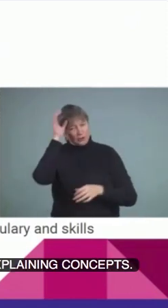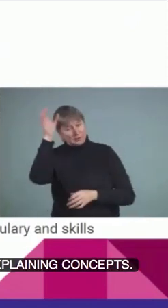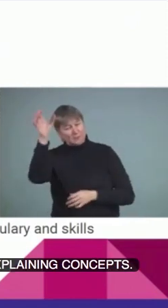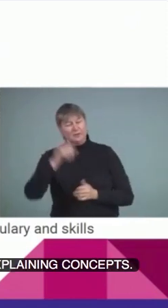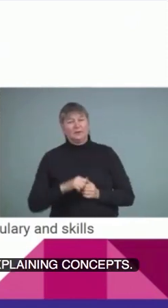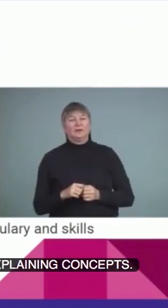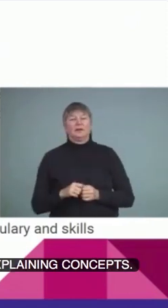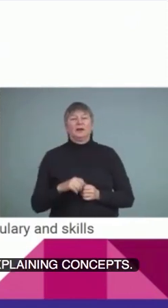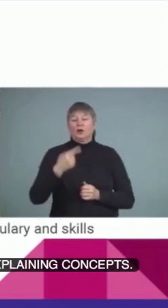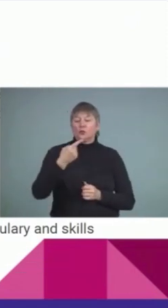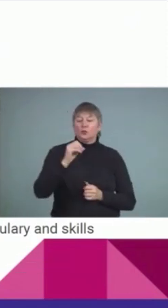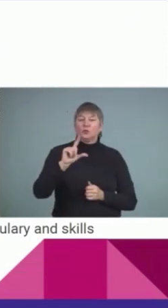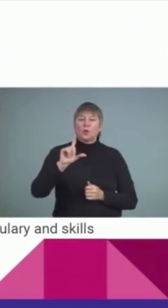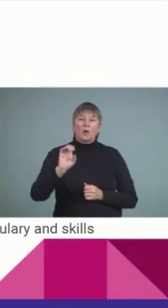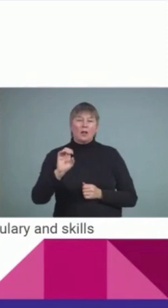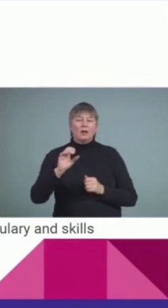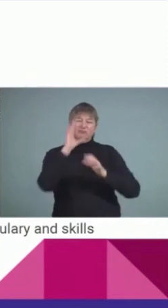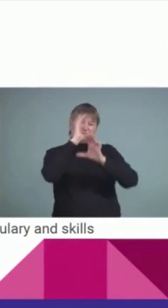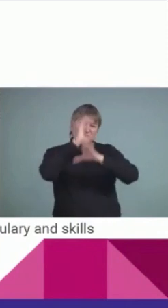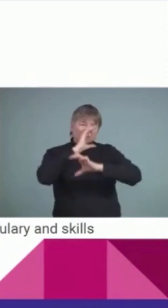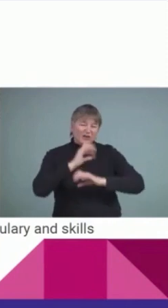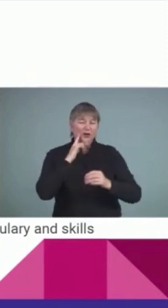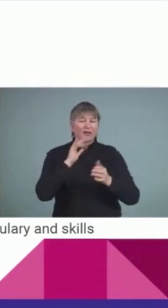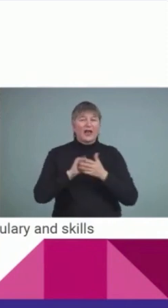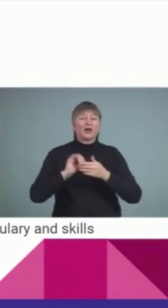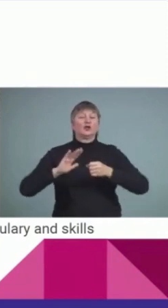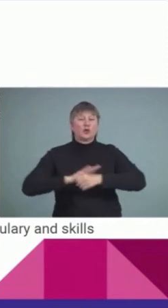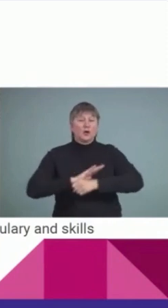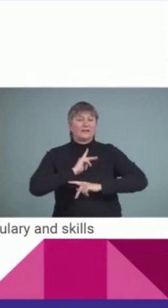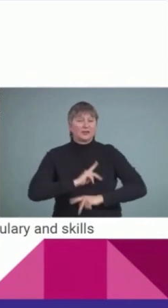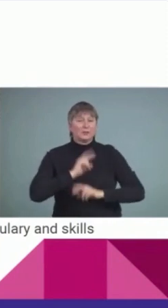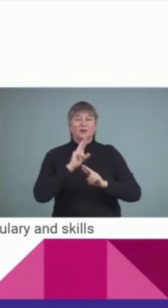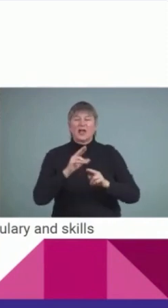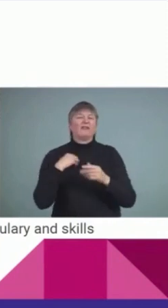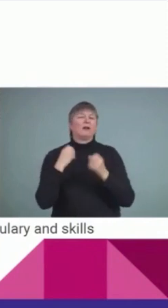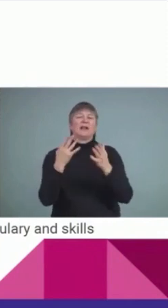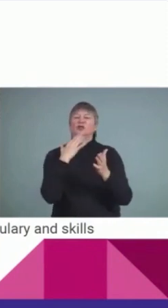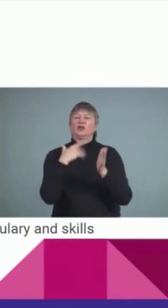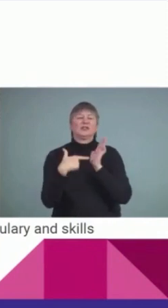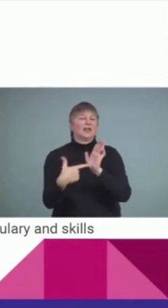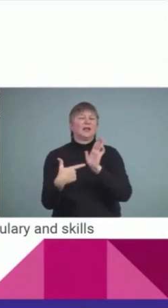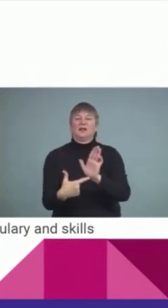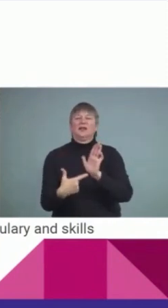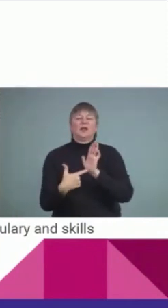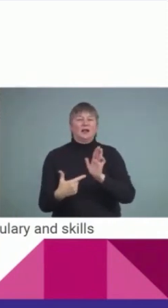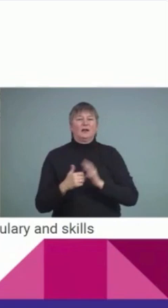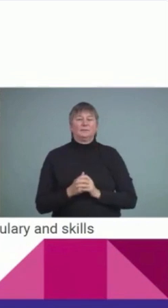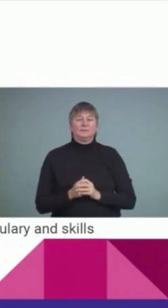google total physical response, it gives you all kinds of really good video clips demonstrating how that's done and information.